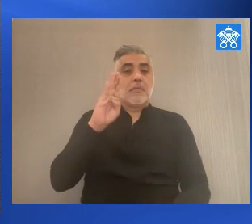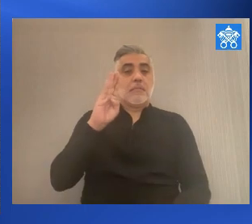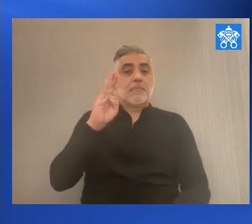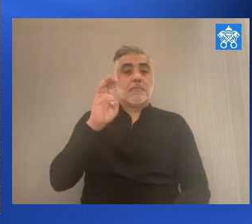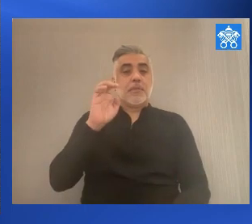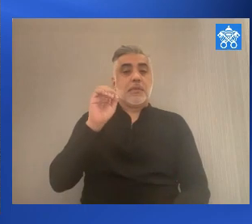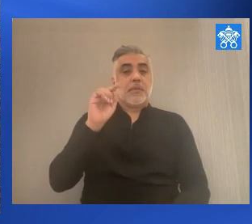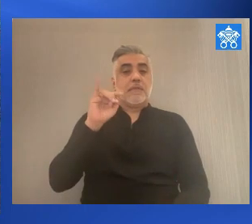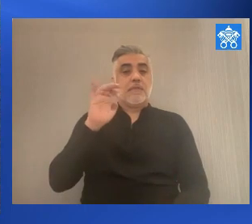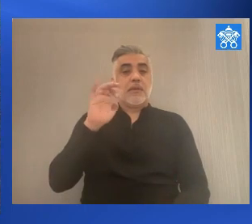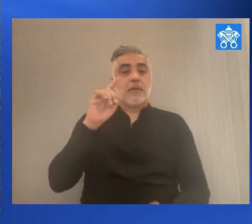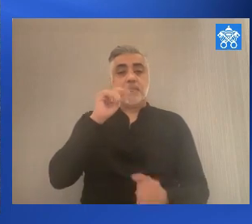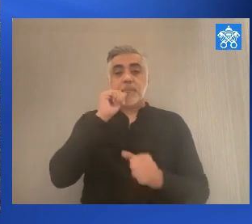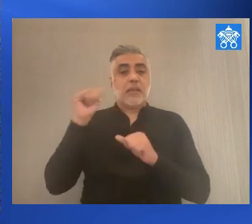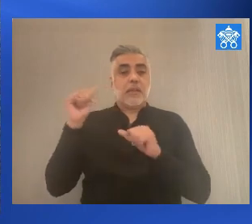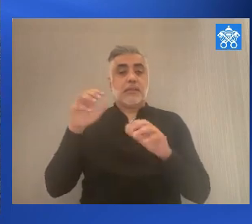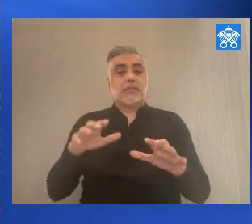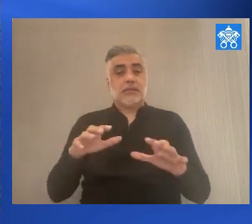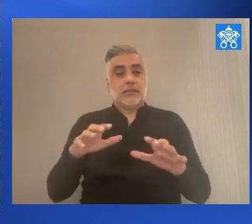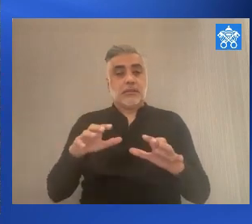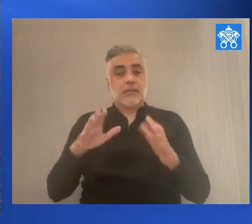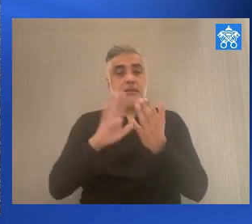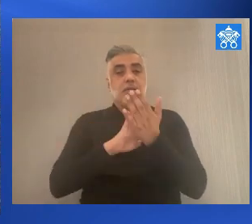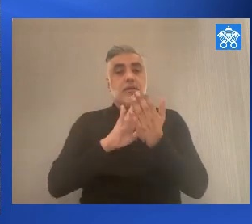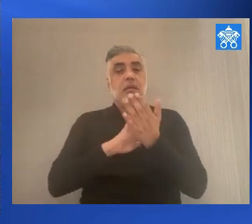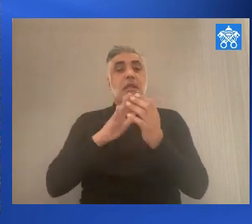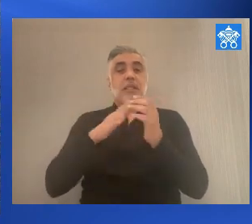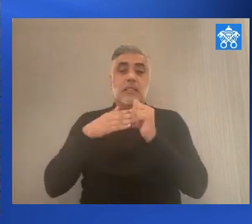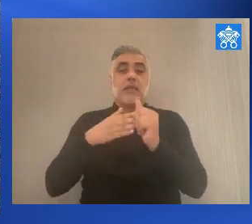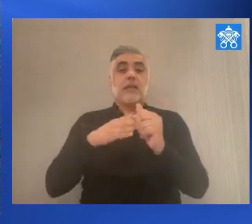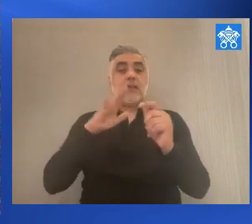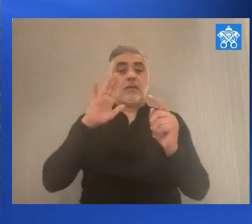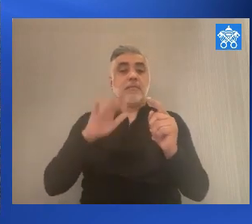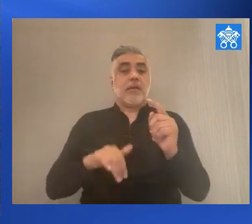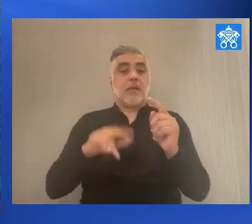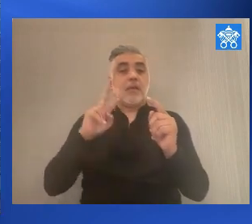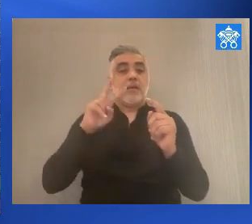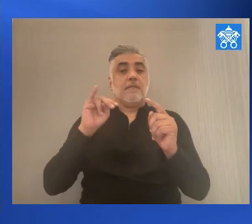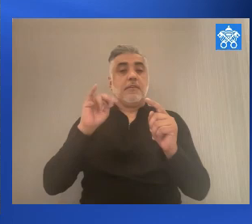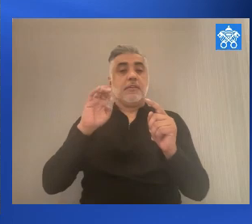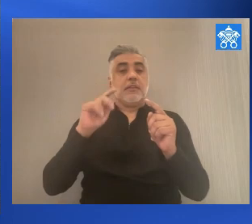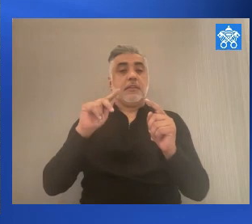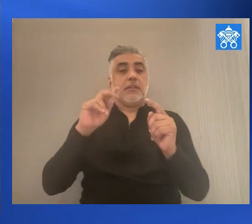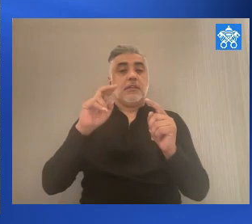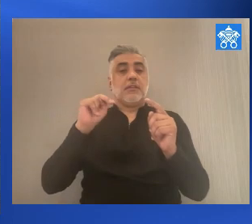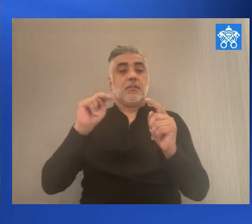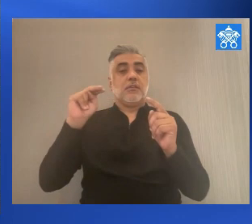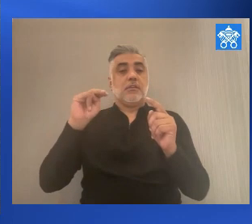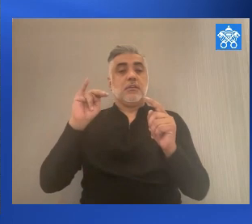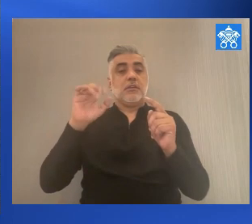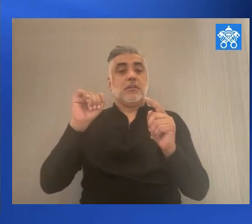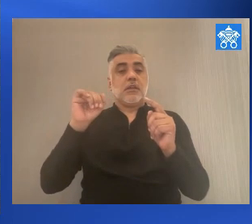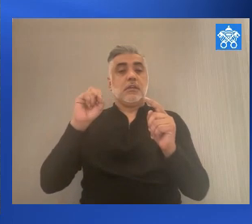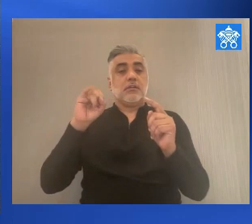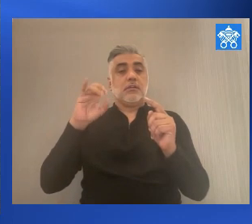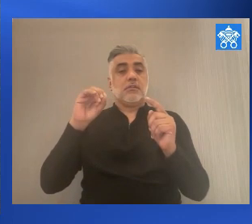12 new blessings led by Vicenzo Nicasio Renuncio.